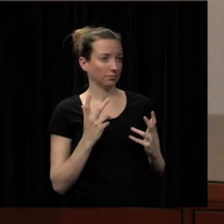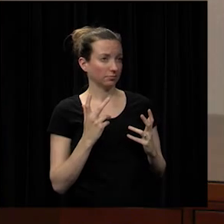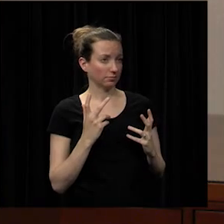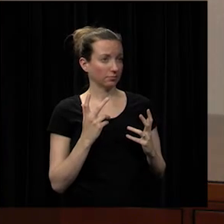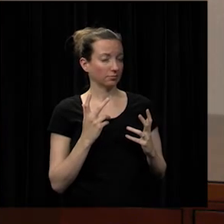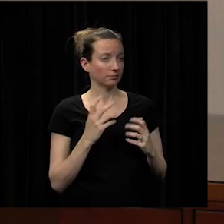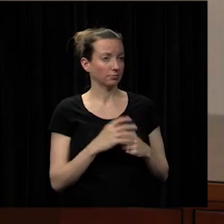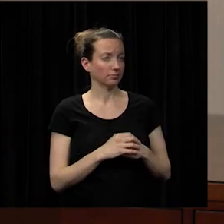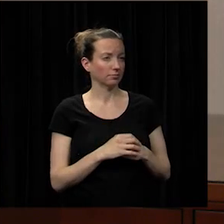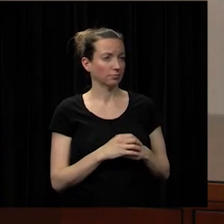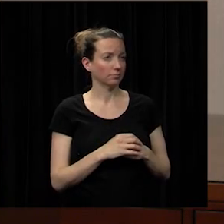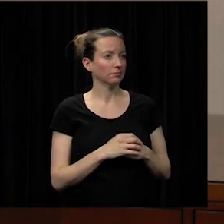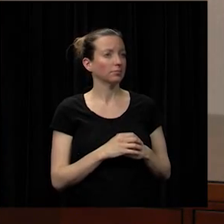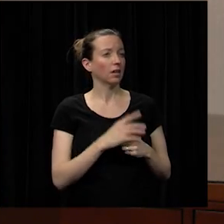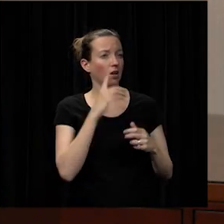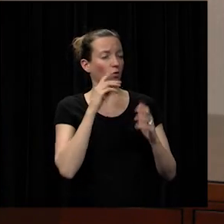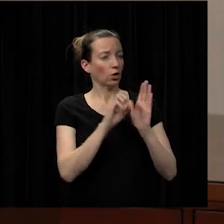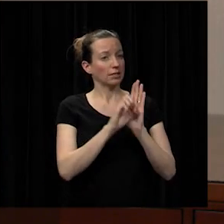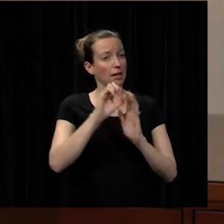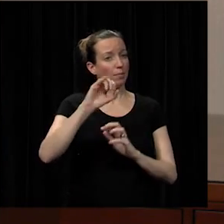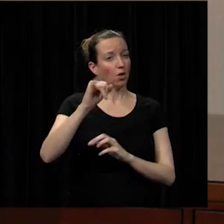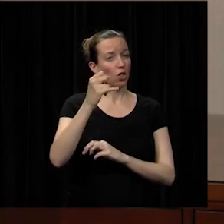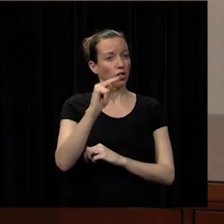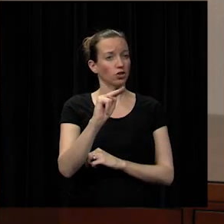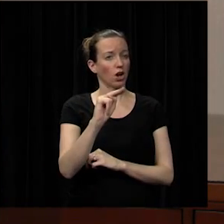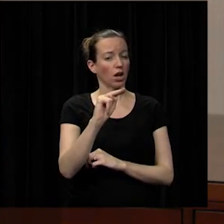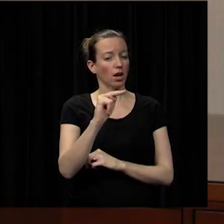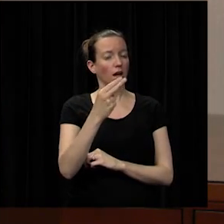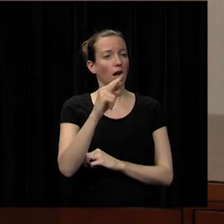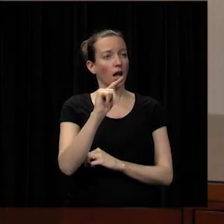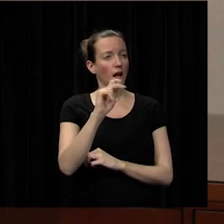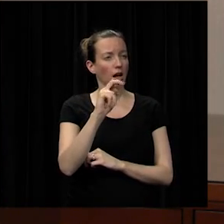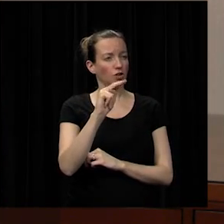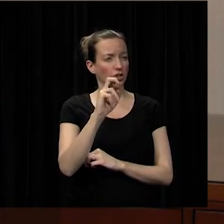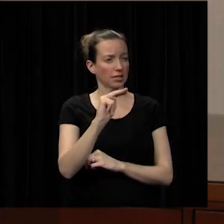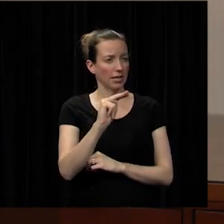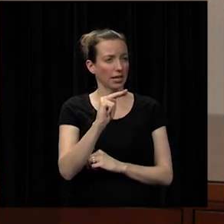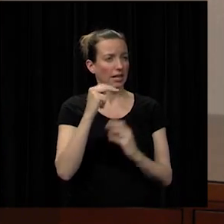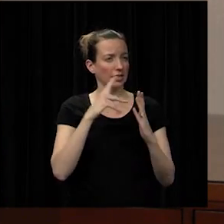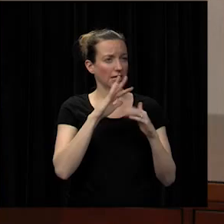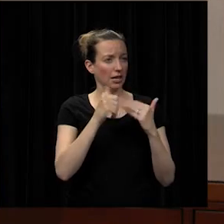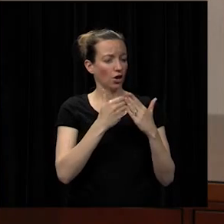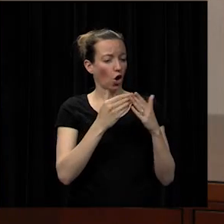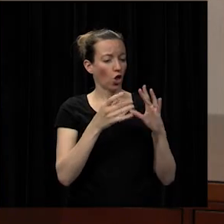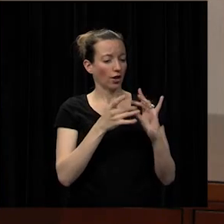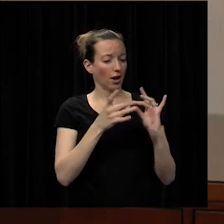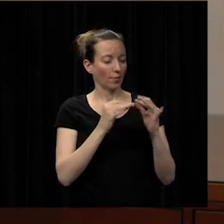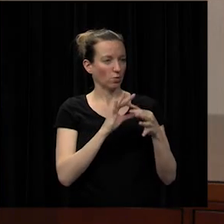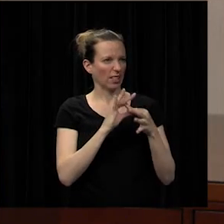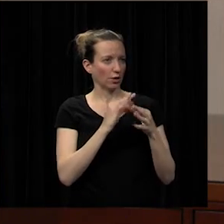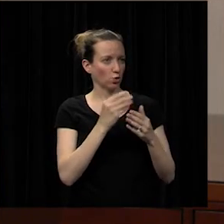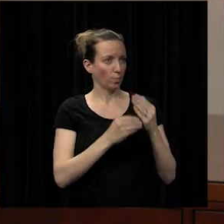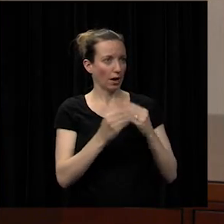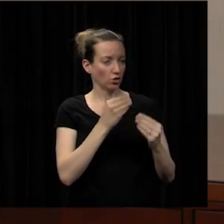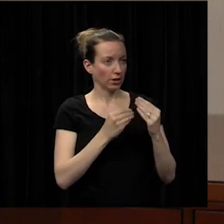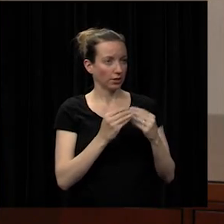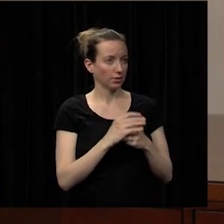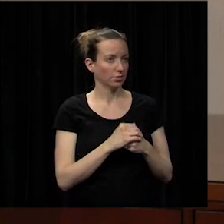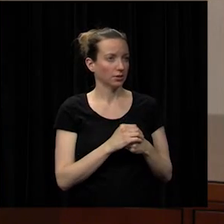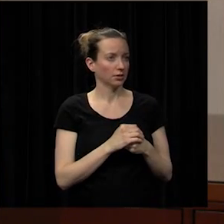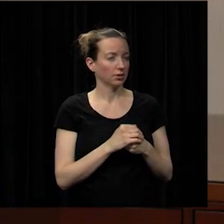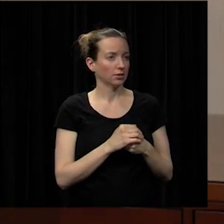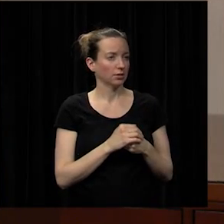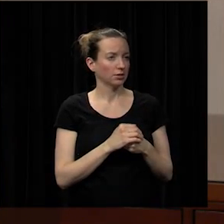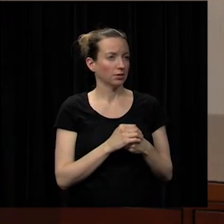those areas for example john hutchison has studied all the comments related to budget he brings a document to the